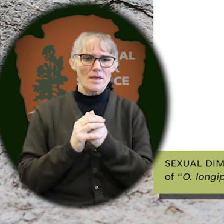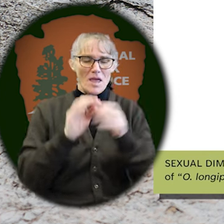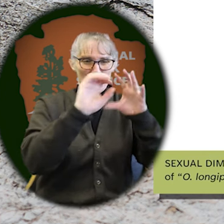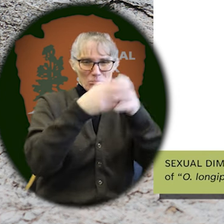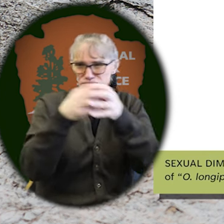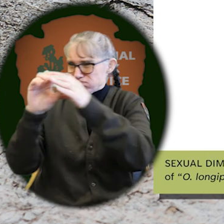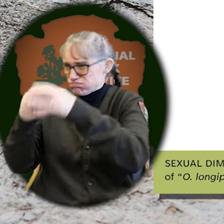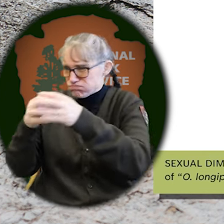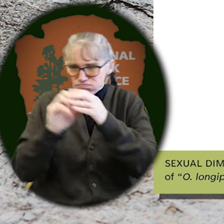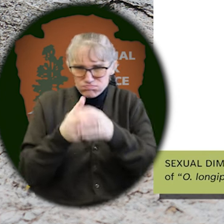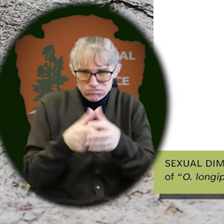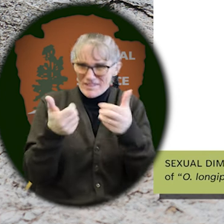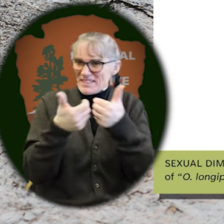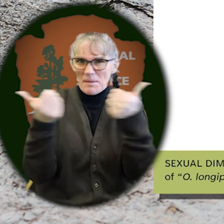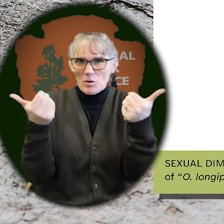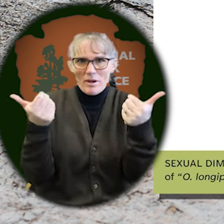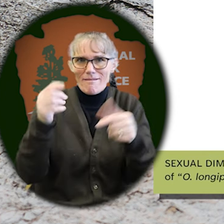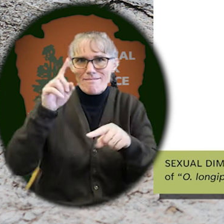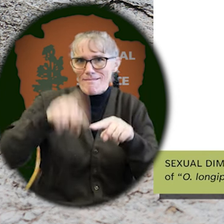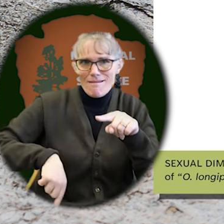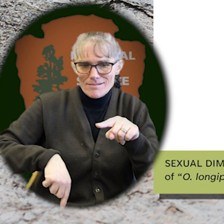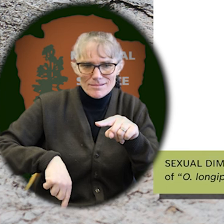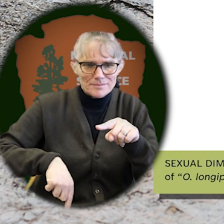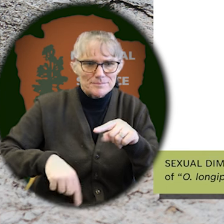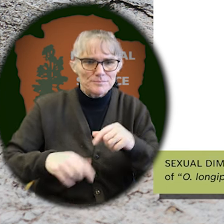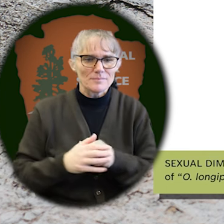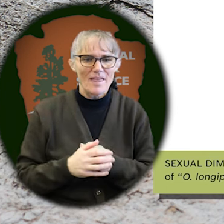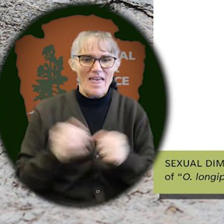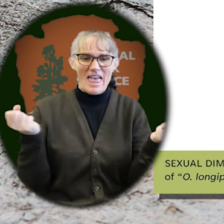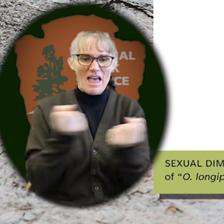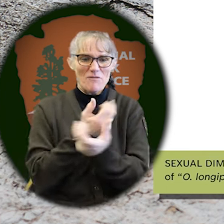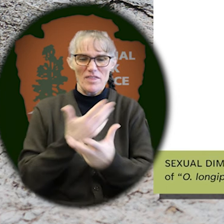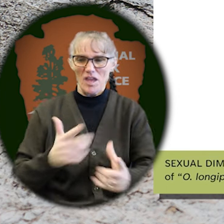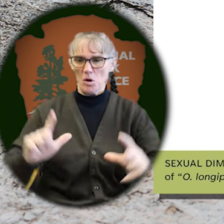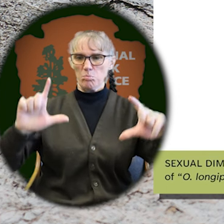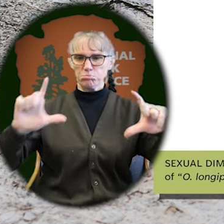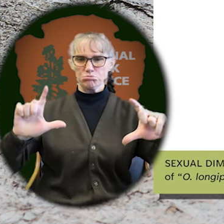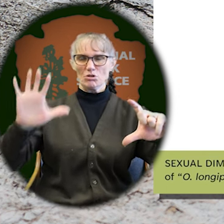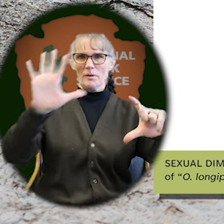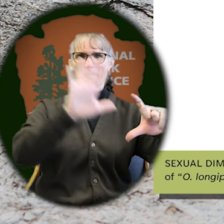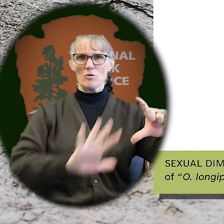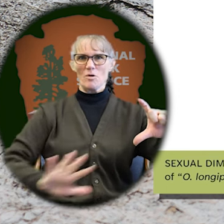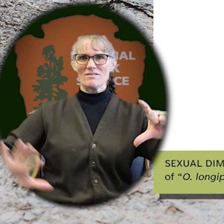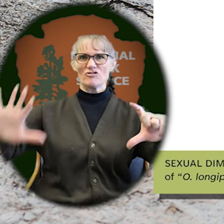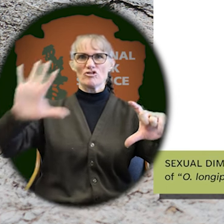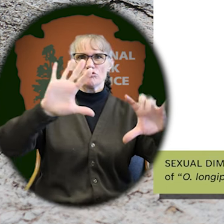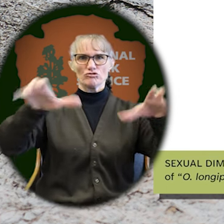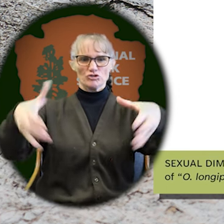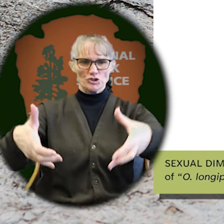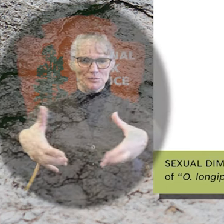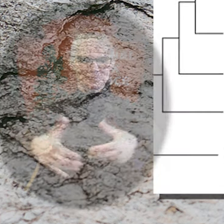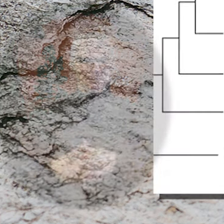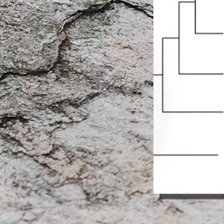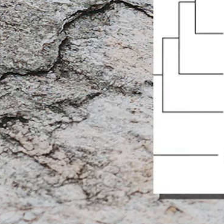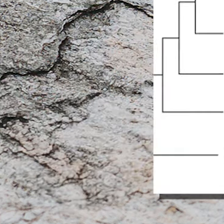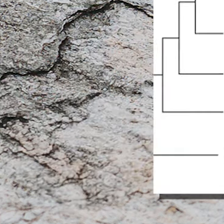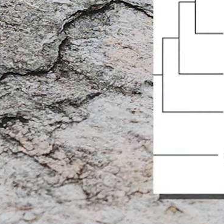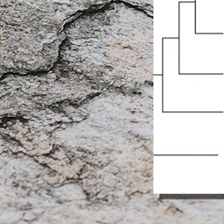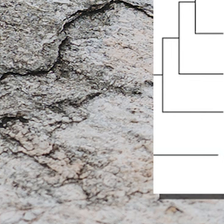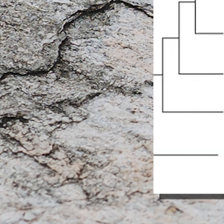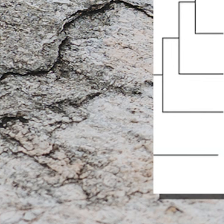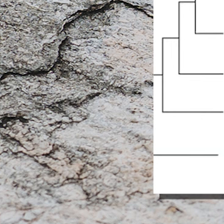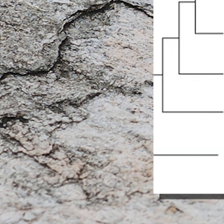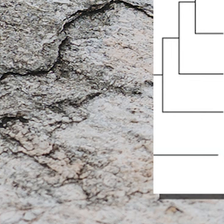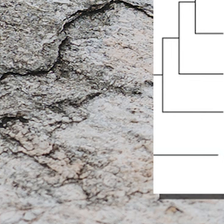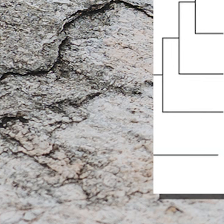can't separate them into groupings. Everything is just a big cluster. Slide titled, Why the High CV? List of